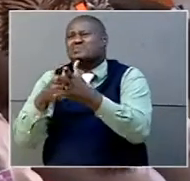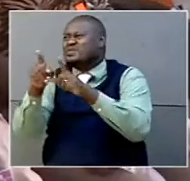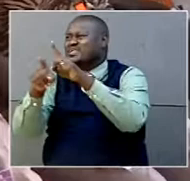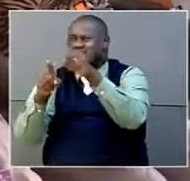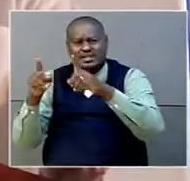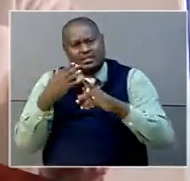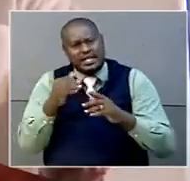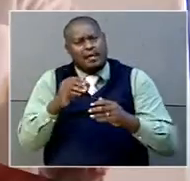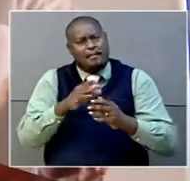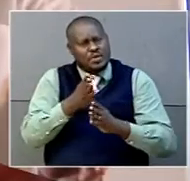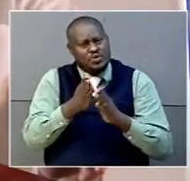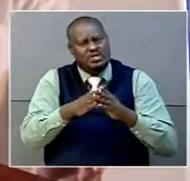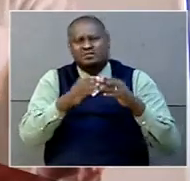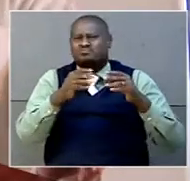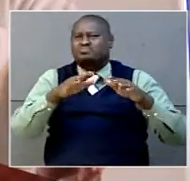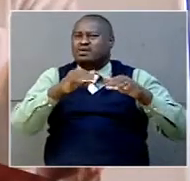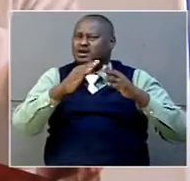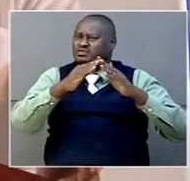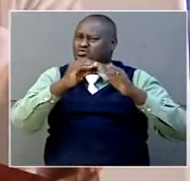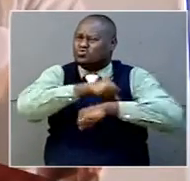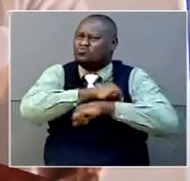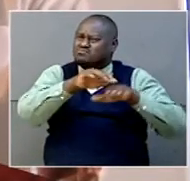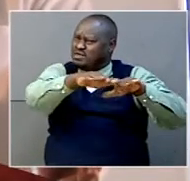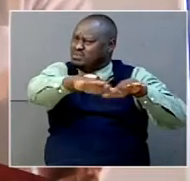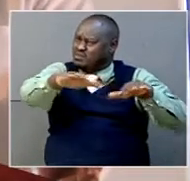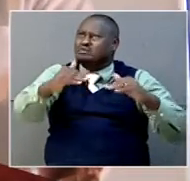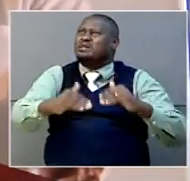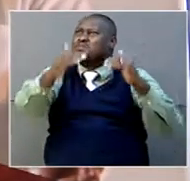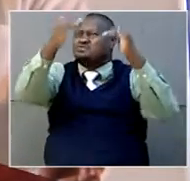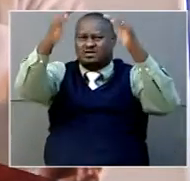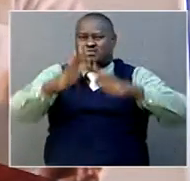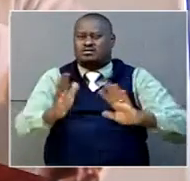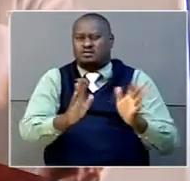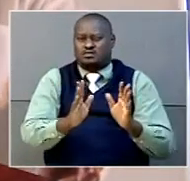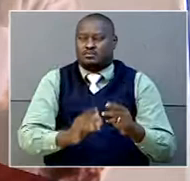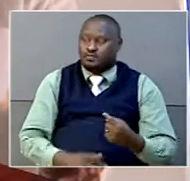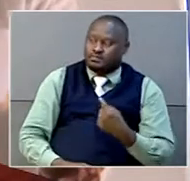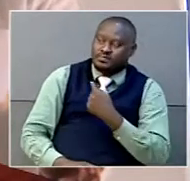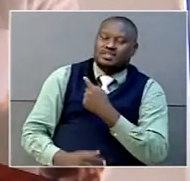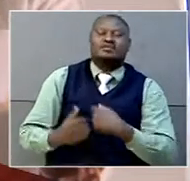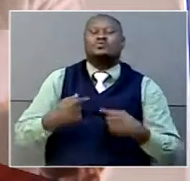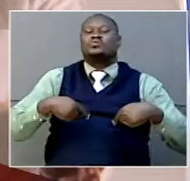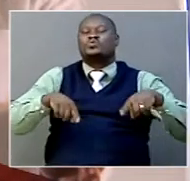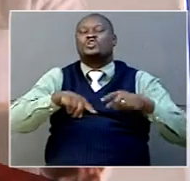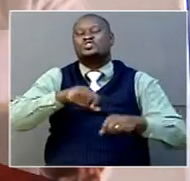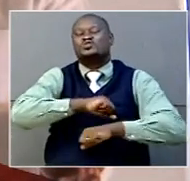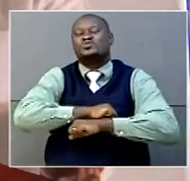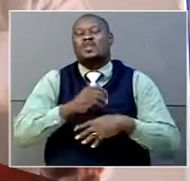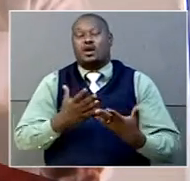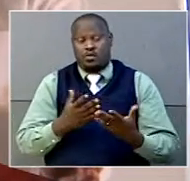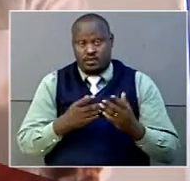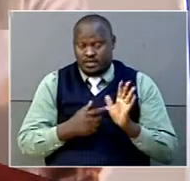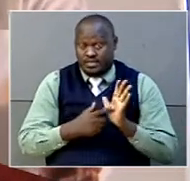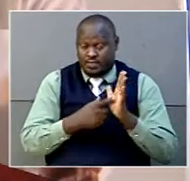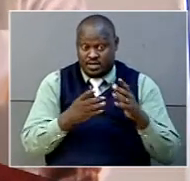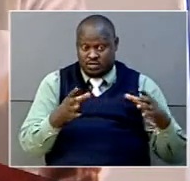sub-counties. First of all, you don't listen to some of us, the political leaders,